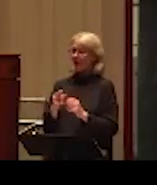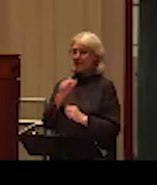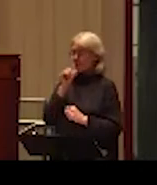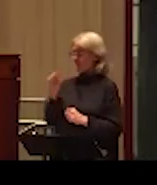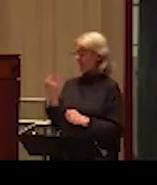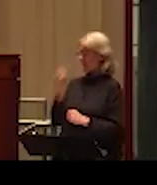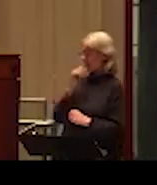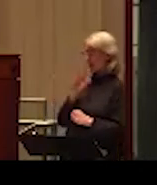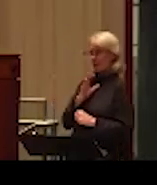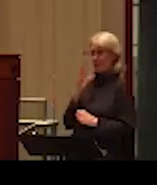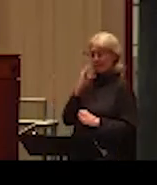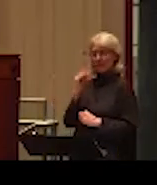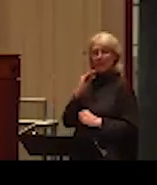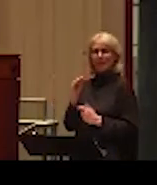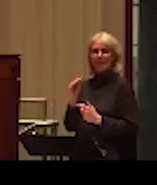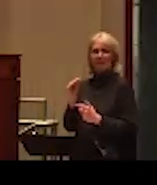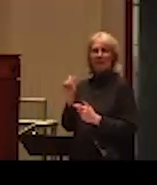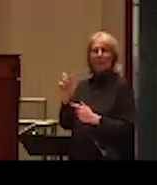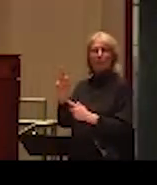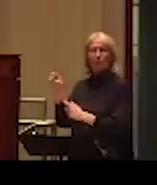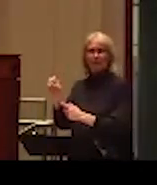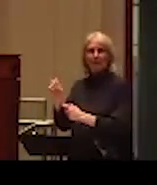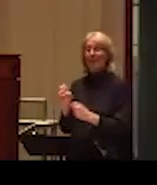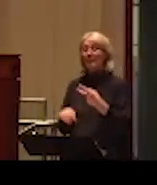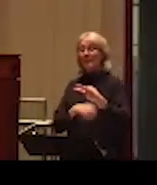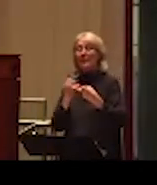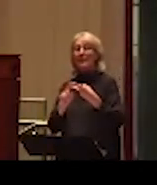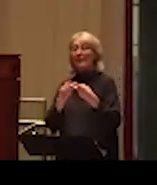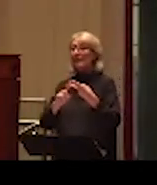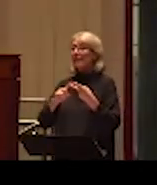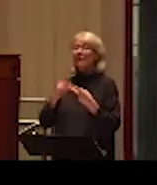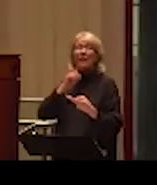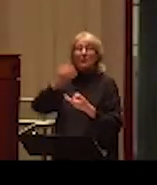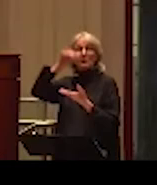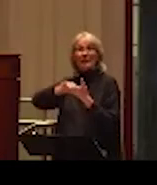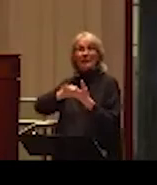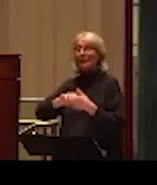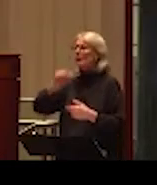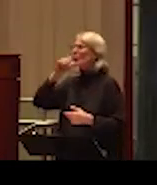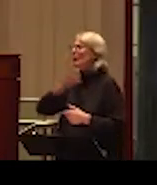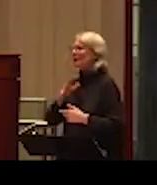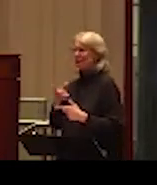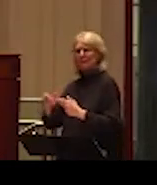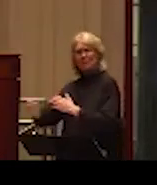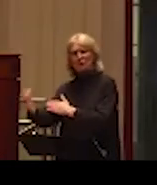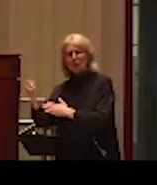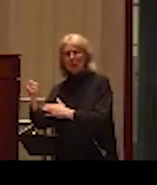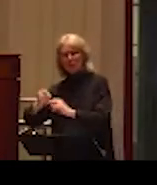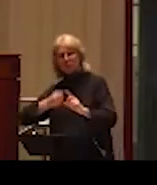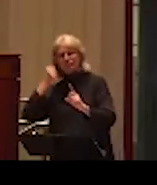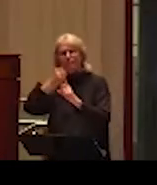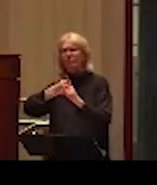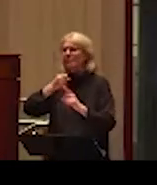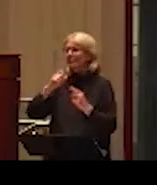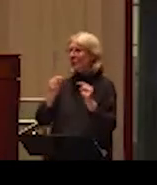affected by abuse. The next myth is that women are not capable or strong enough to hurt a man. So this is not true.